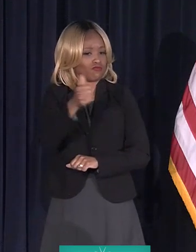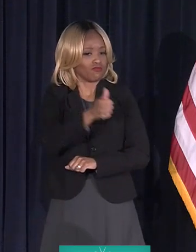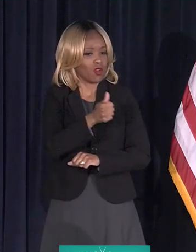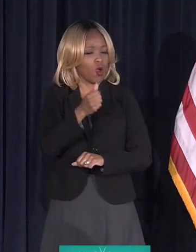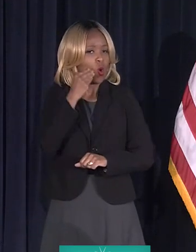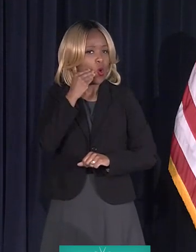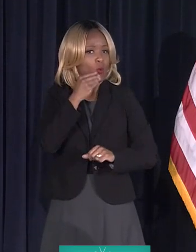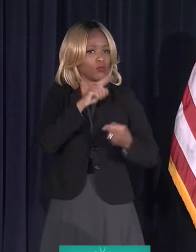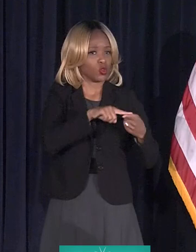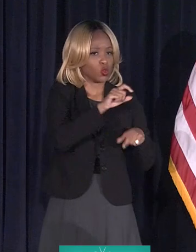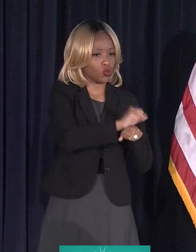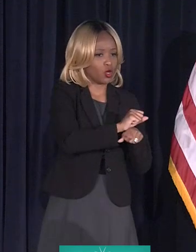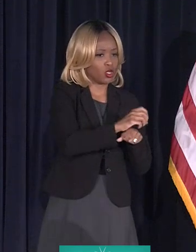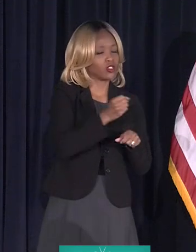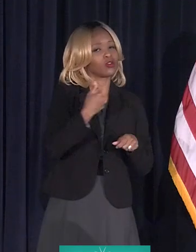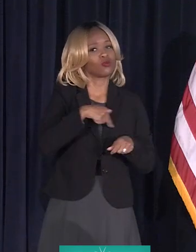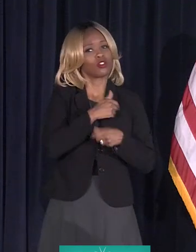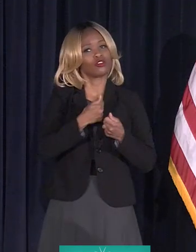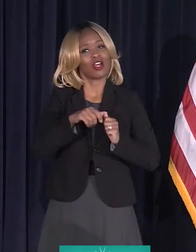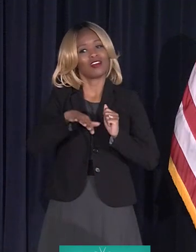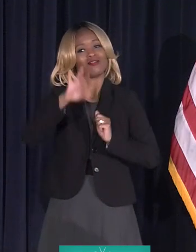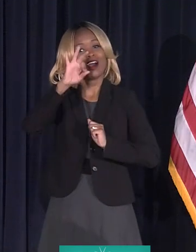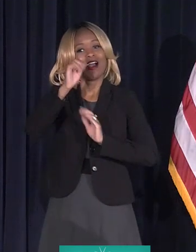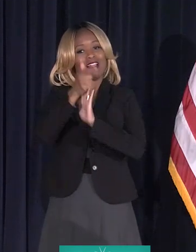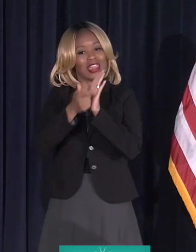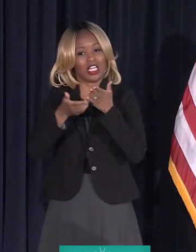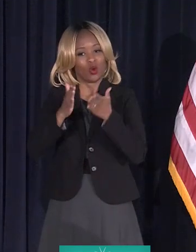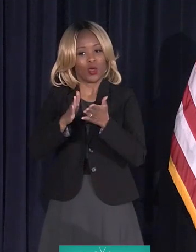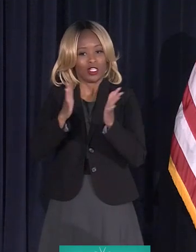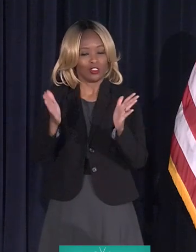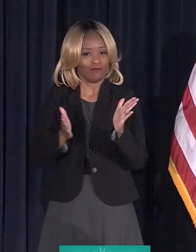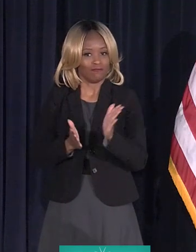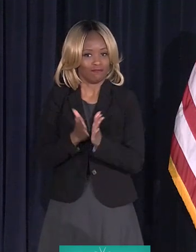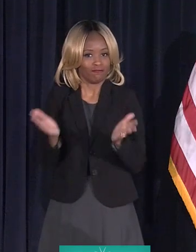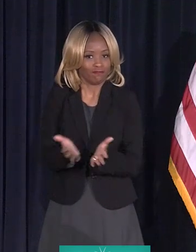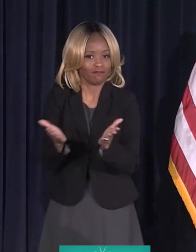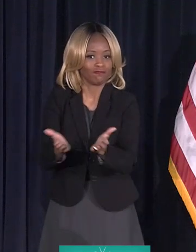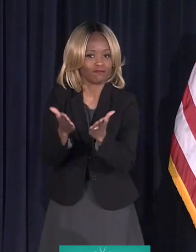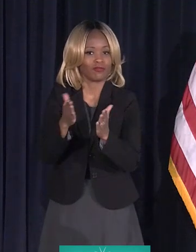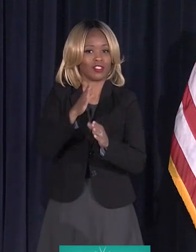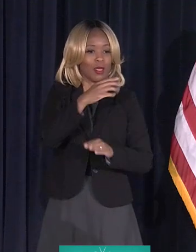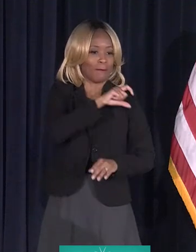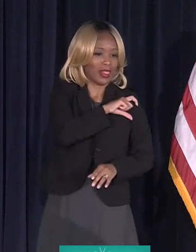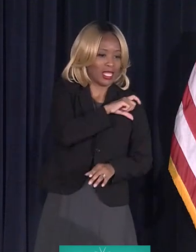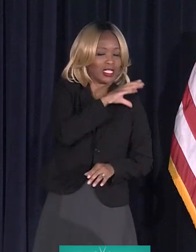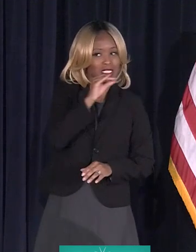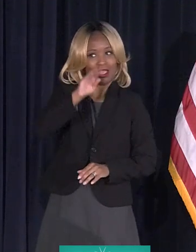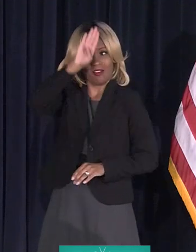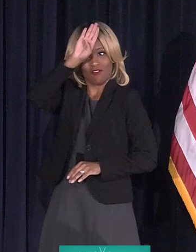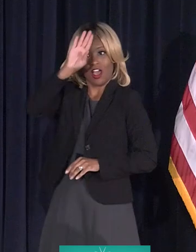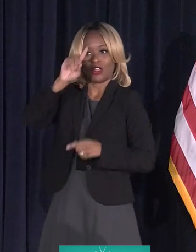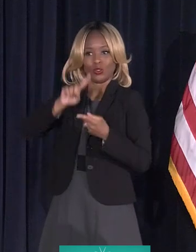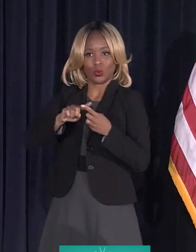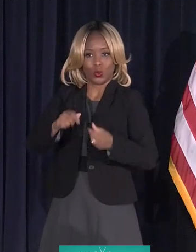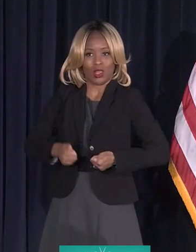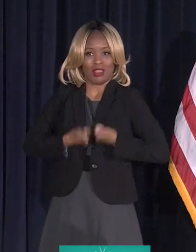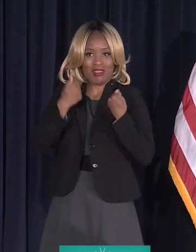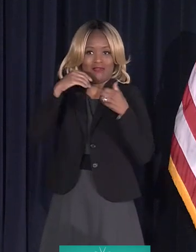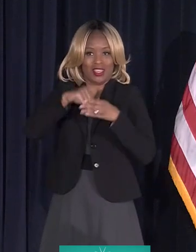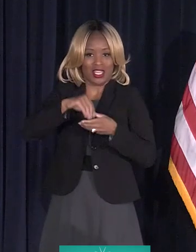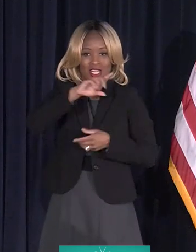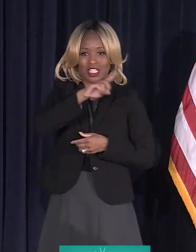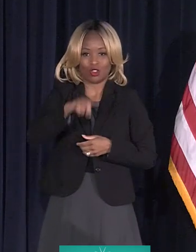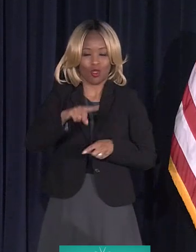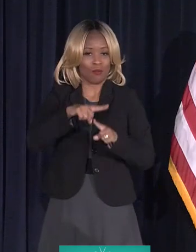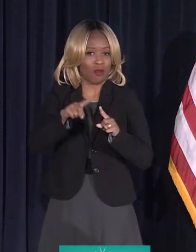legal ways to incentivize the police and firefighters to live in the city. But right now, we're just not